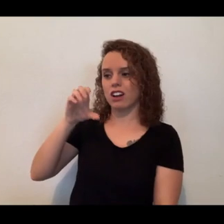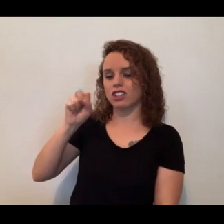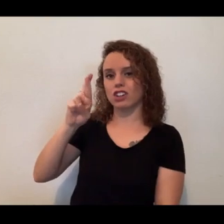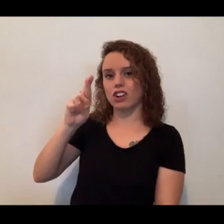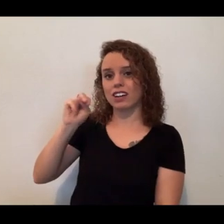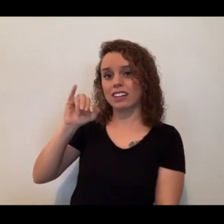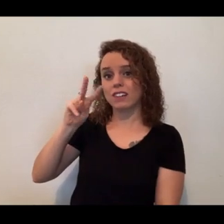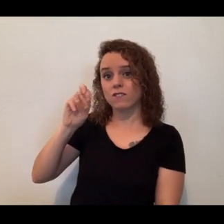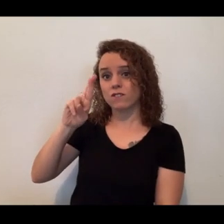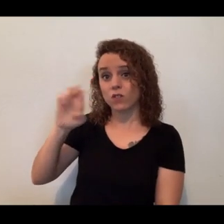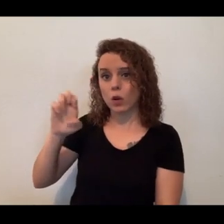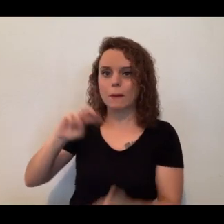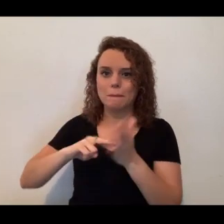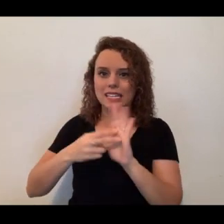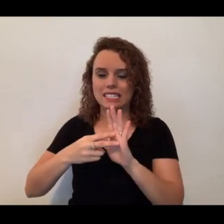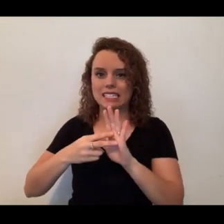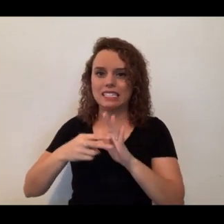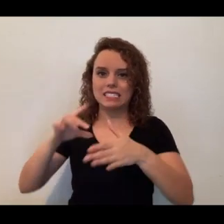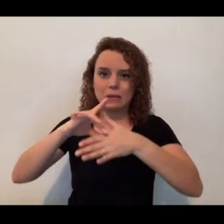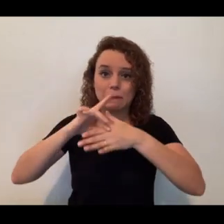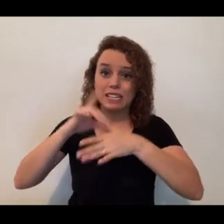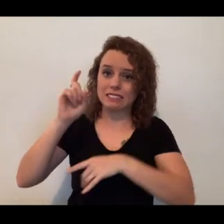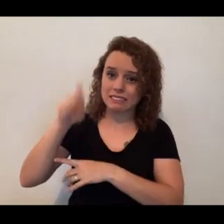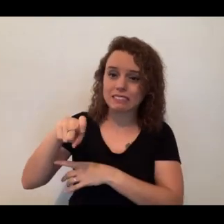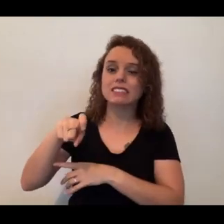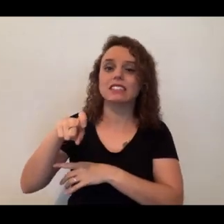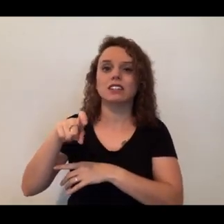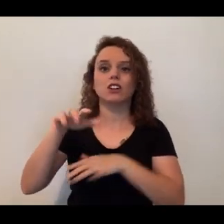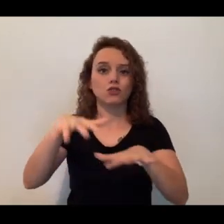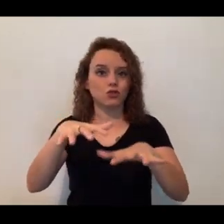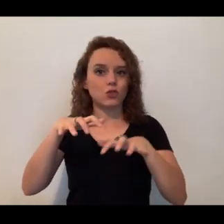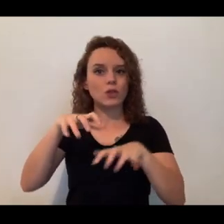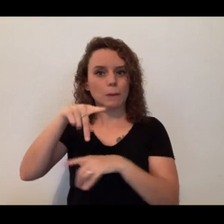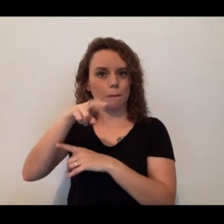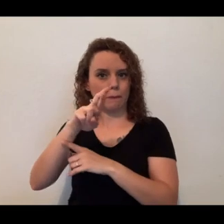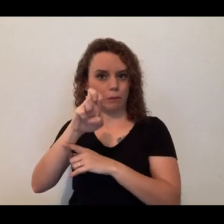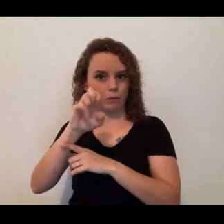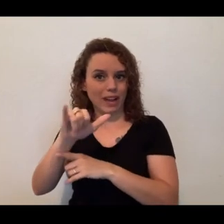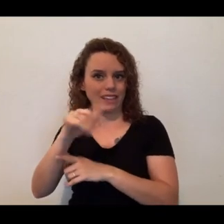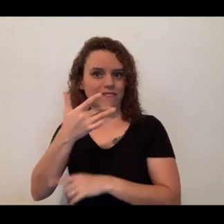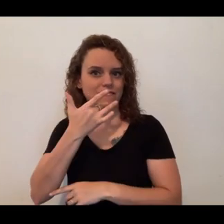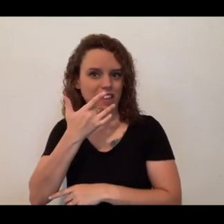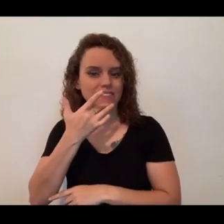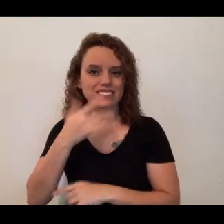frozen prey is just about her favorite thing. But she's going to have to do something right now that was